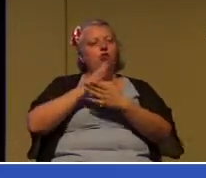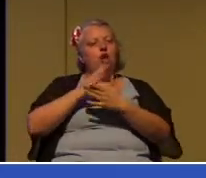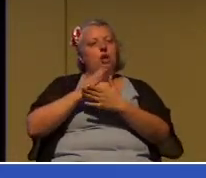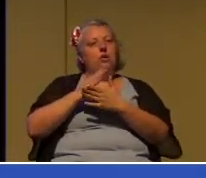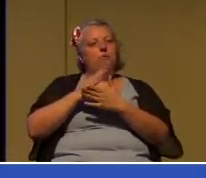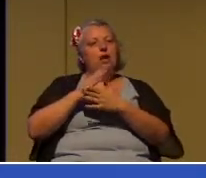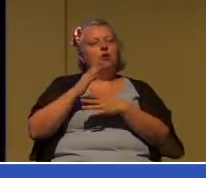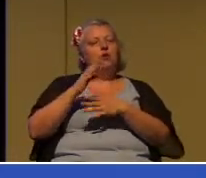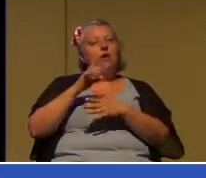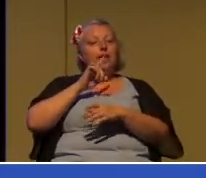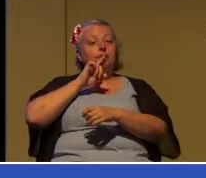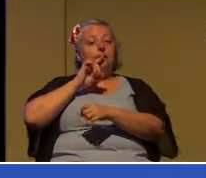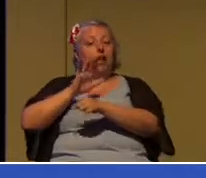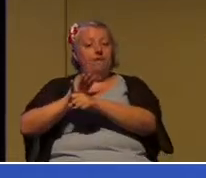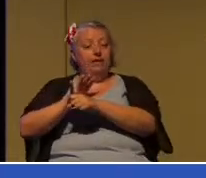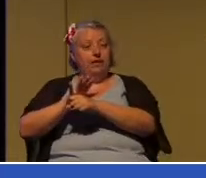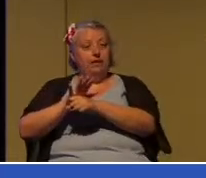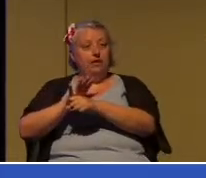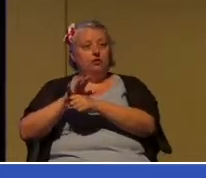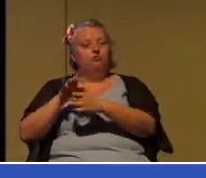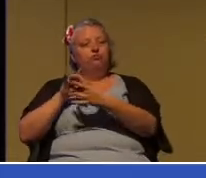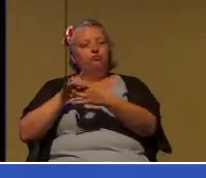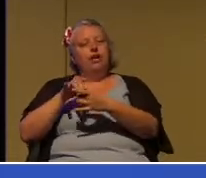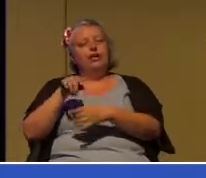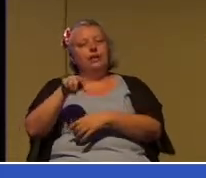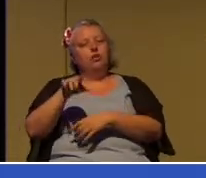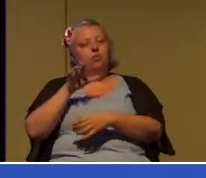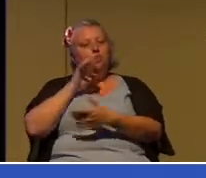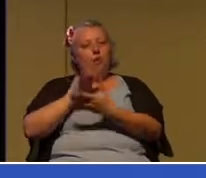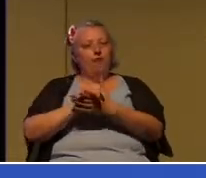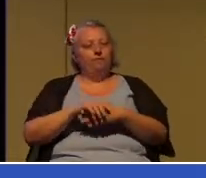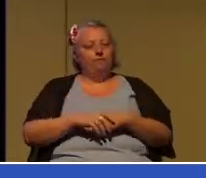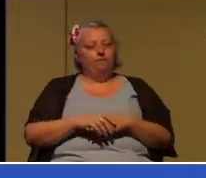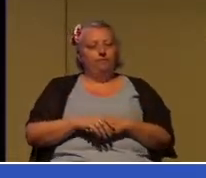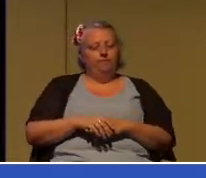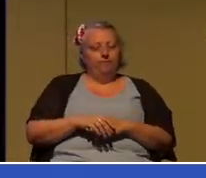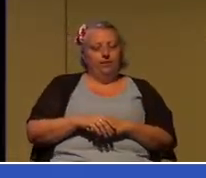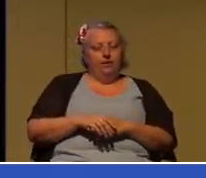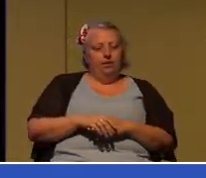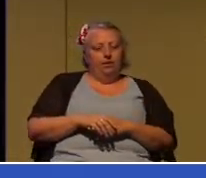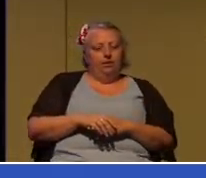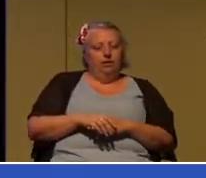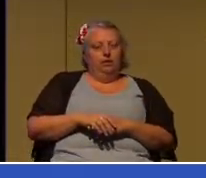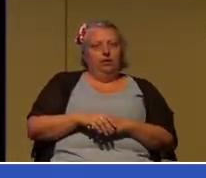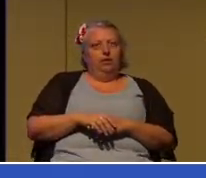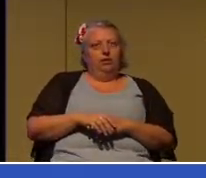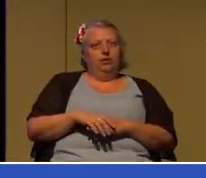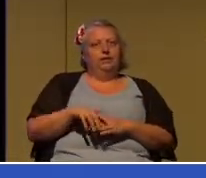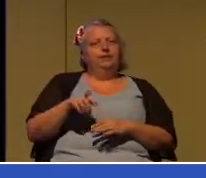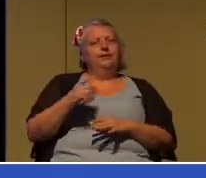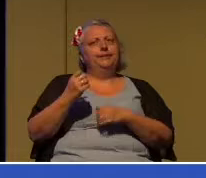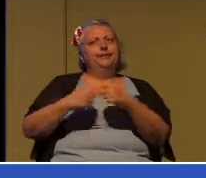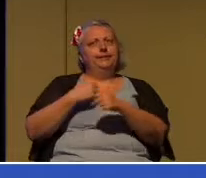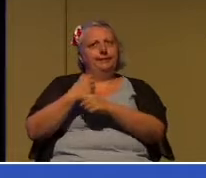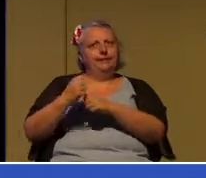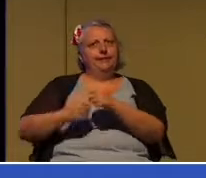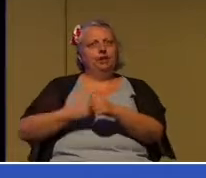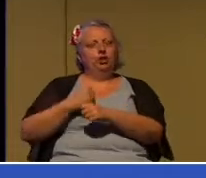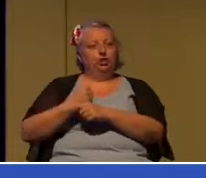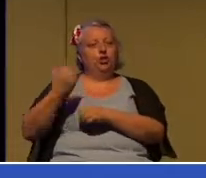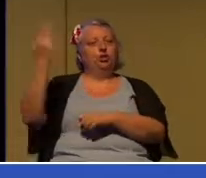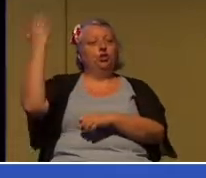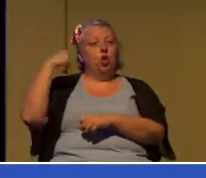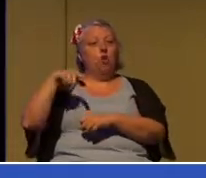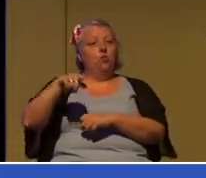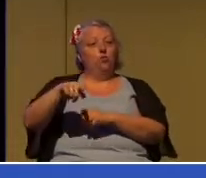to his wife. He says when he came down as he did some years ago with non-Hodgkin's